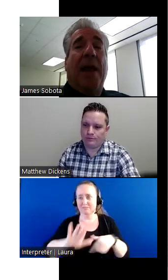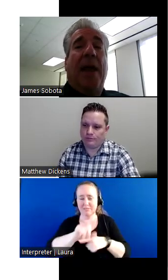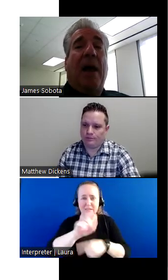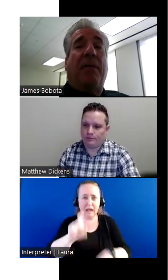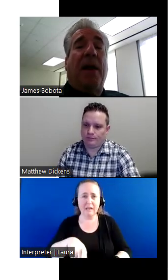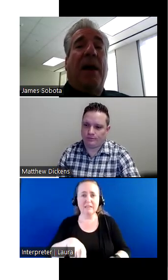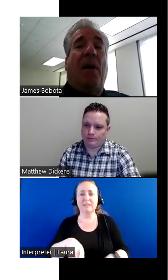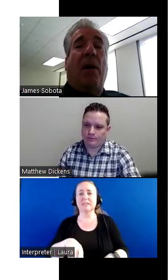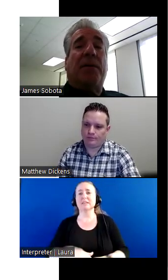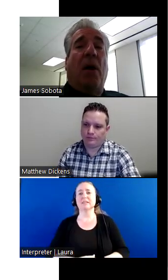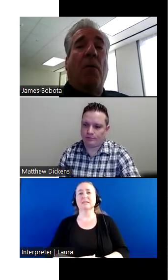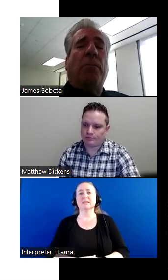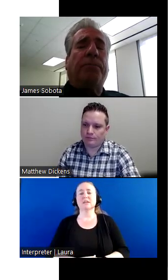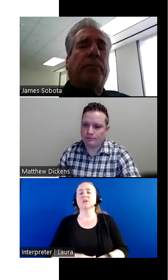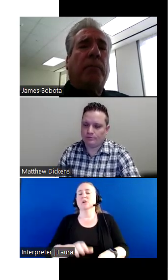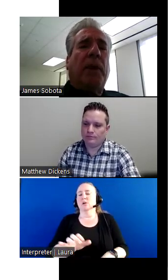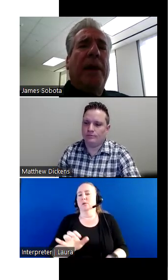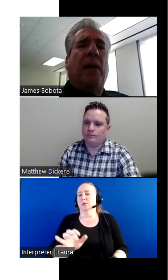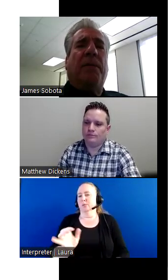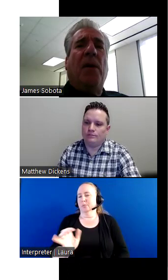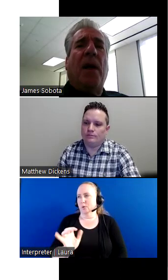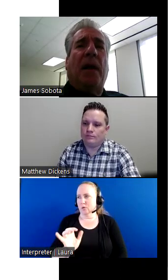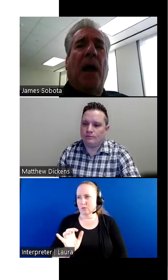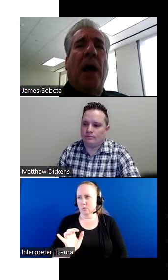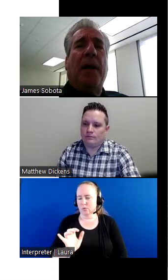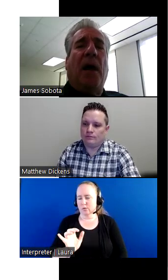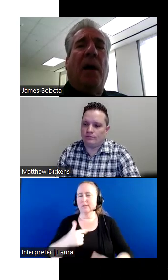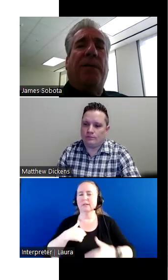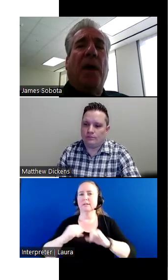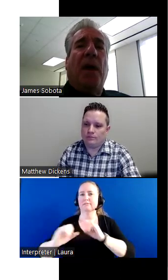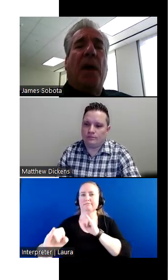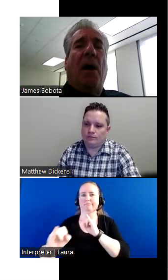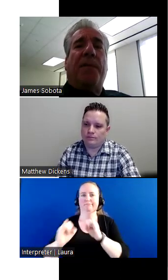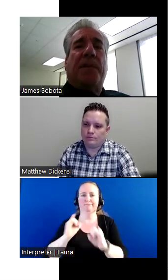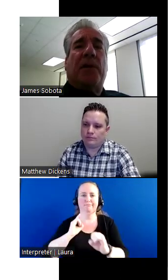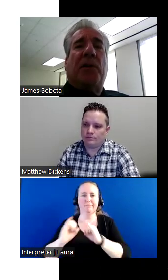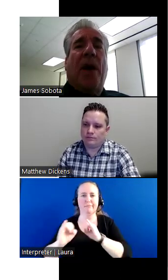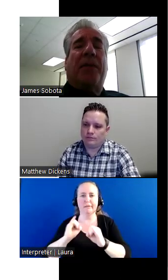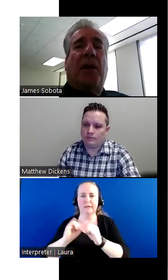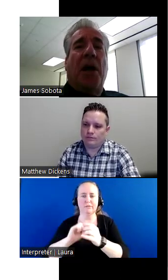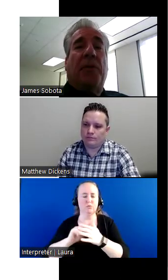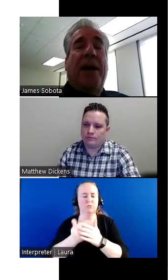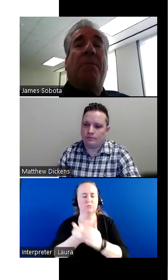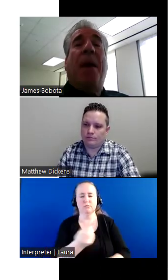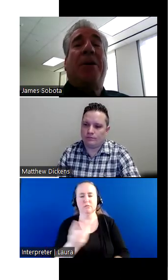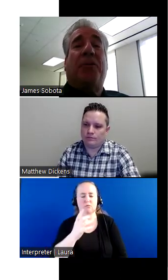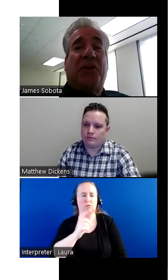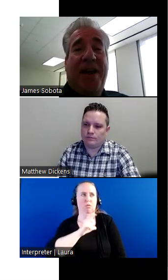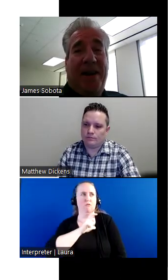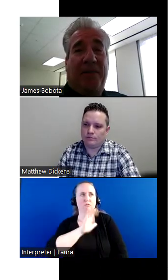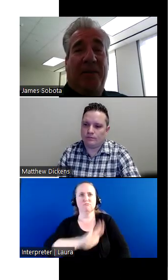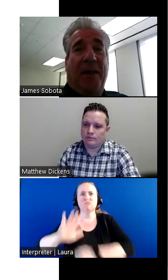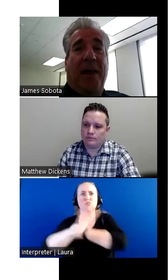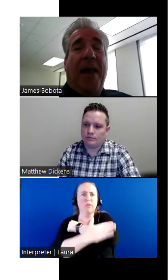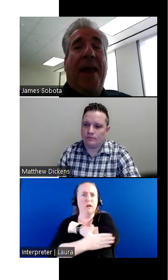And I've, I've also interviewed a lot of officers throughout the country and major